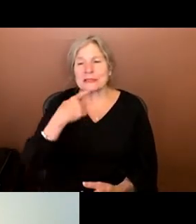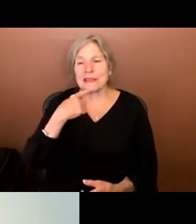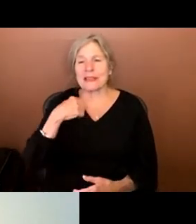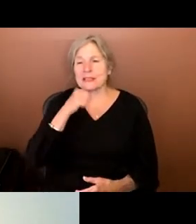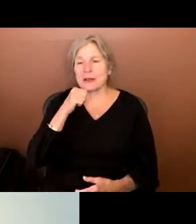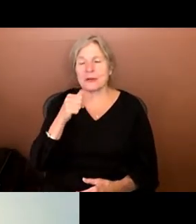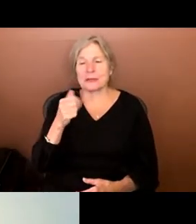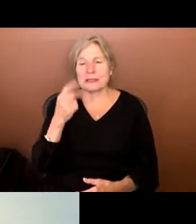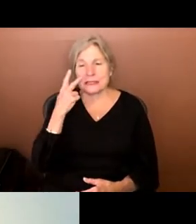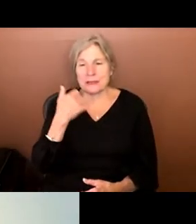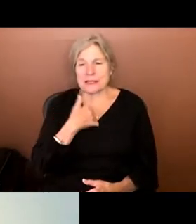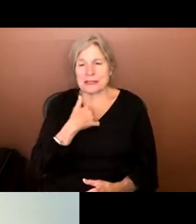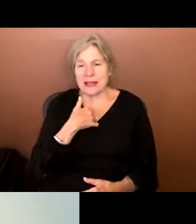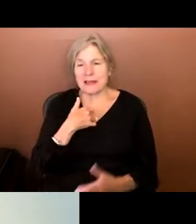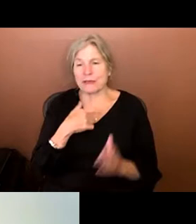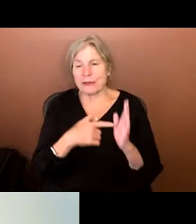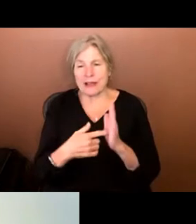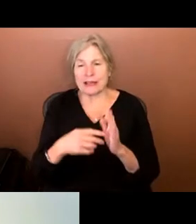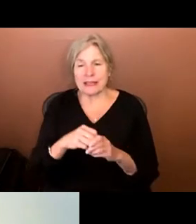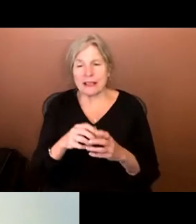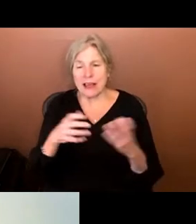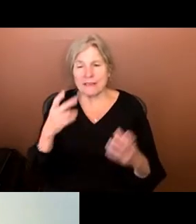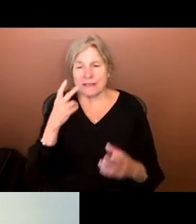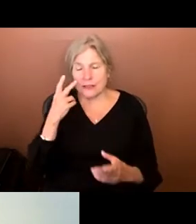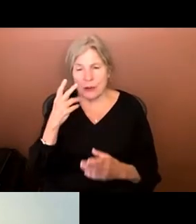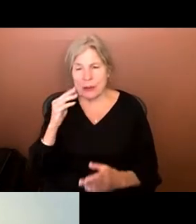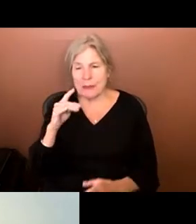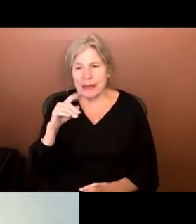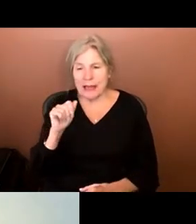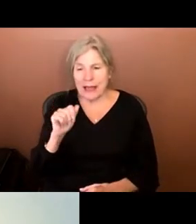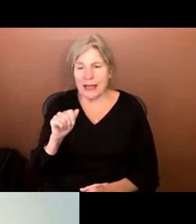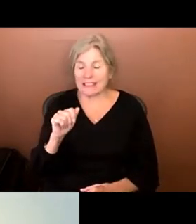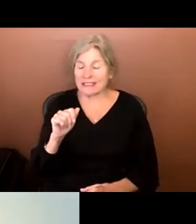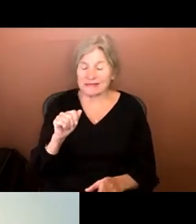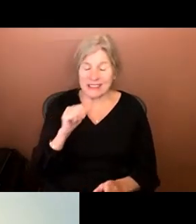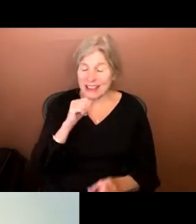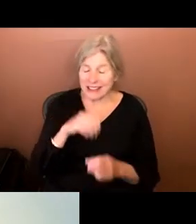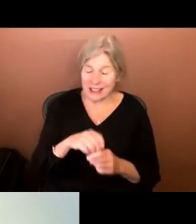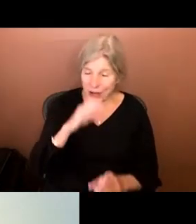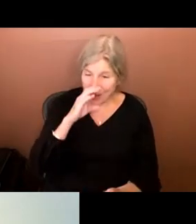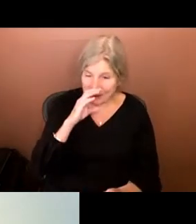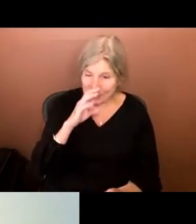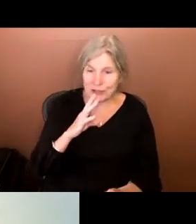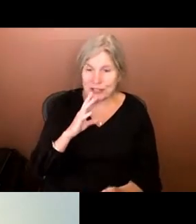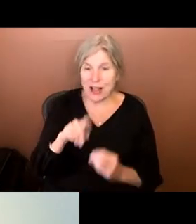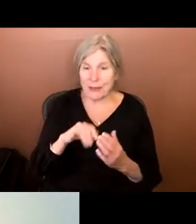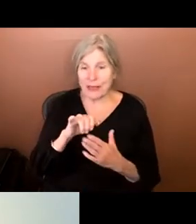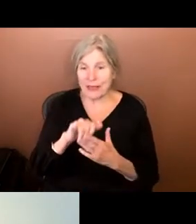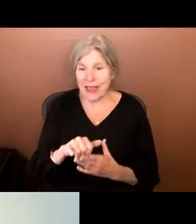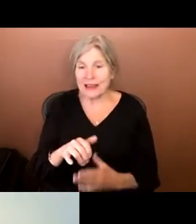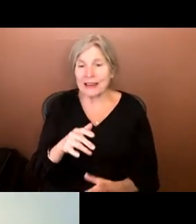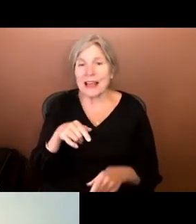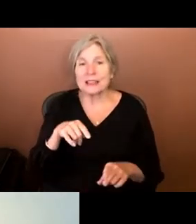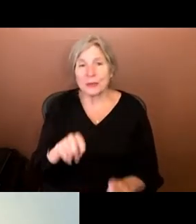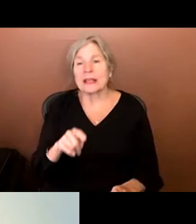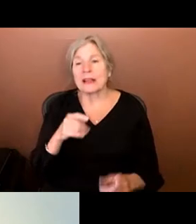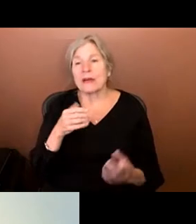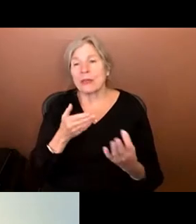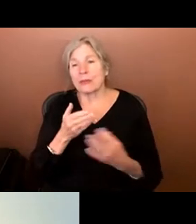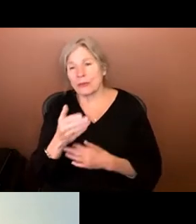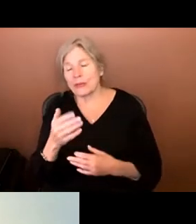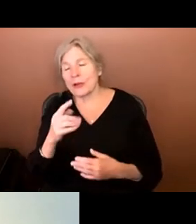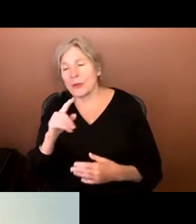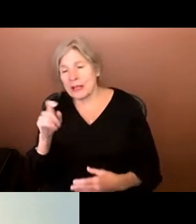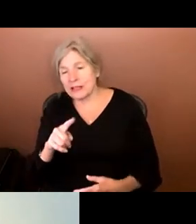don't see myself reflected in a lot of visual media, and particularly in comics. We're going to talk about that, I think, as we move through the